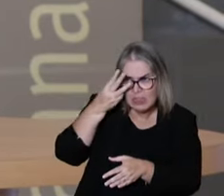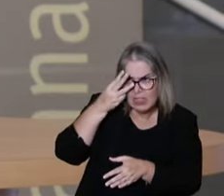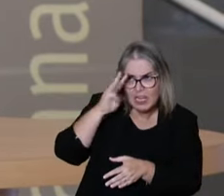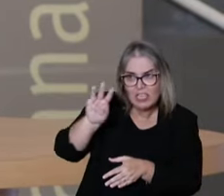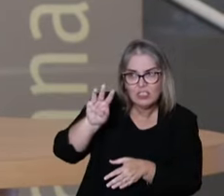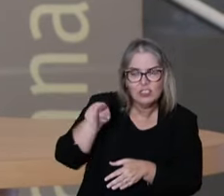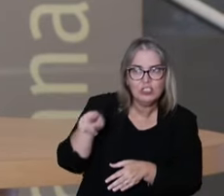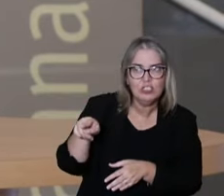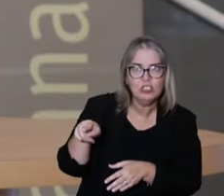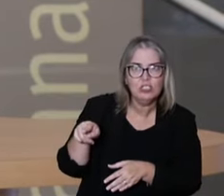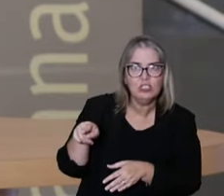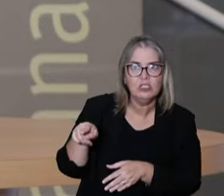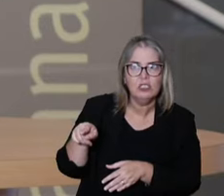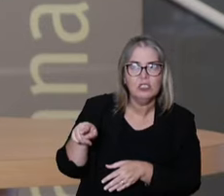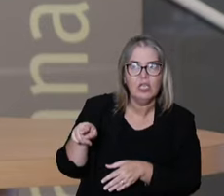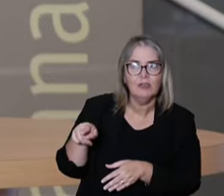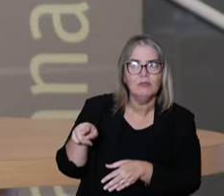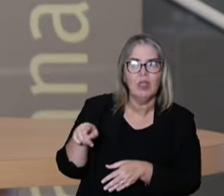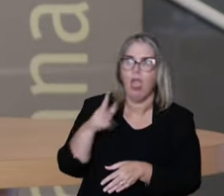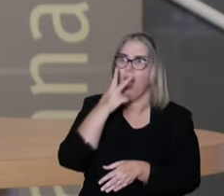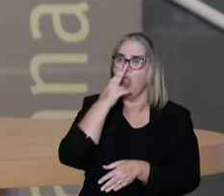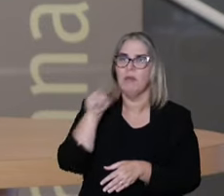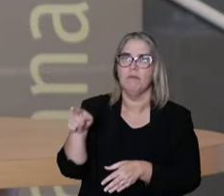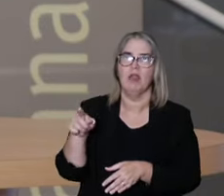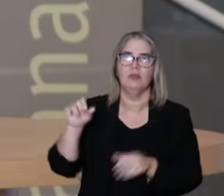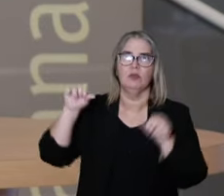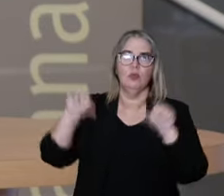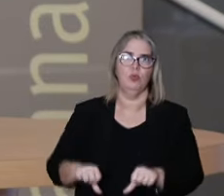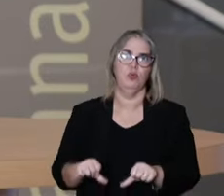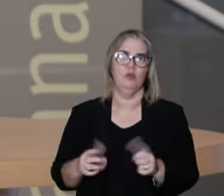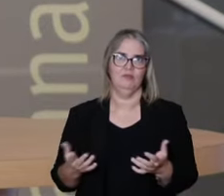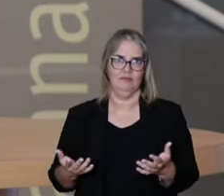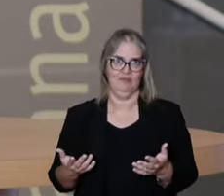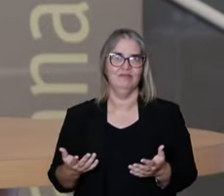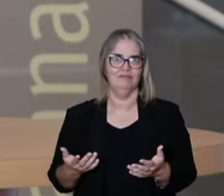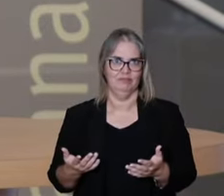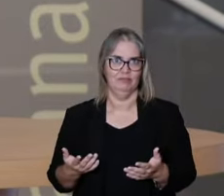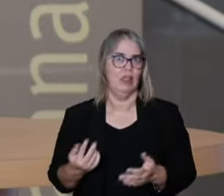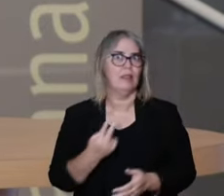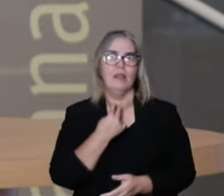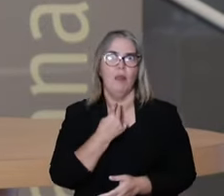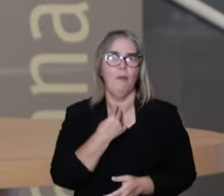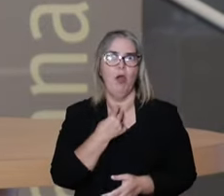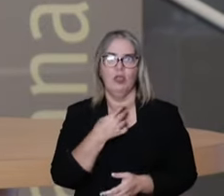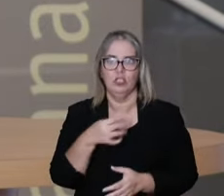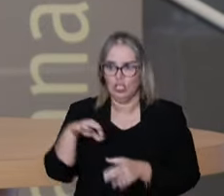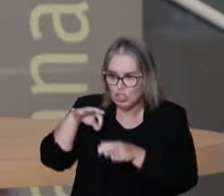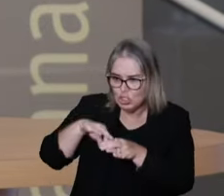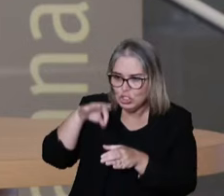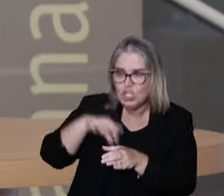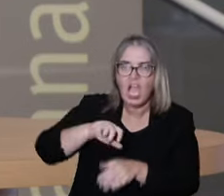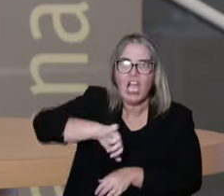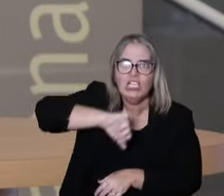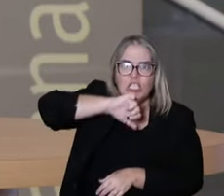cold and then it's hot. But if you give the ginger three days later, you are making the person worse.